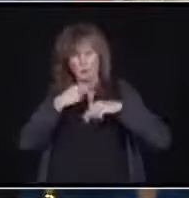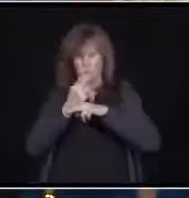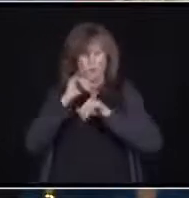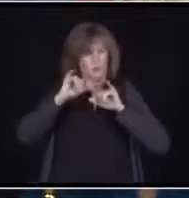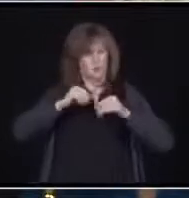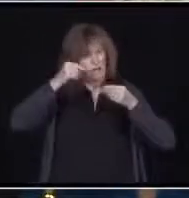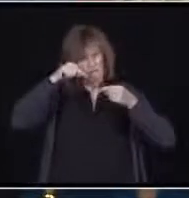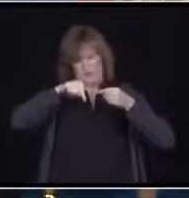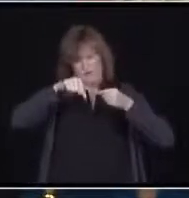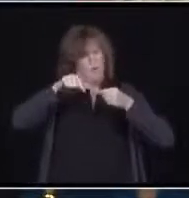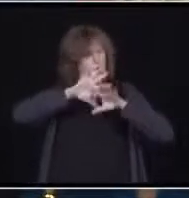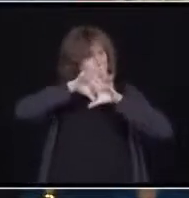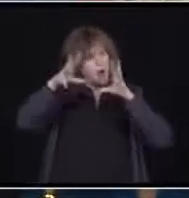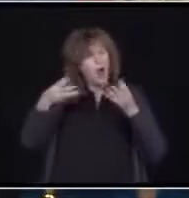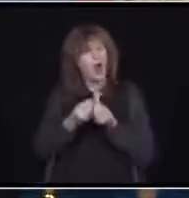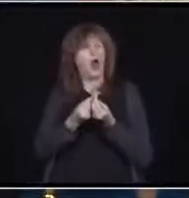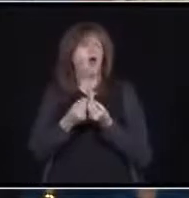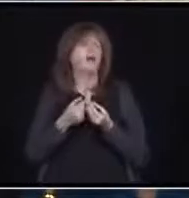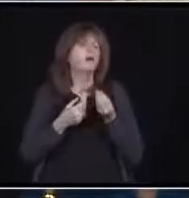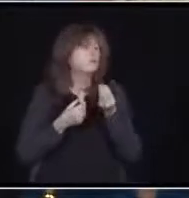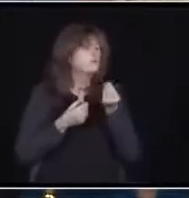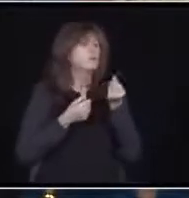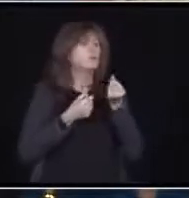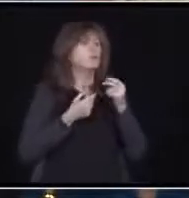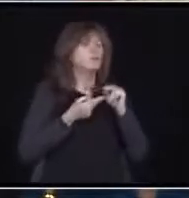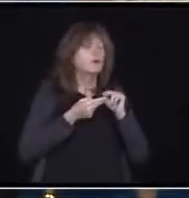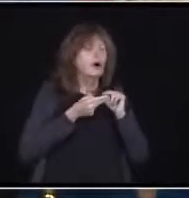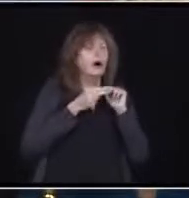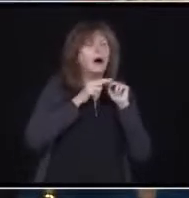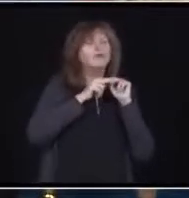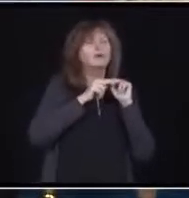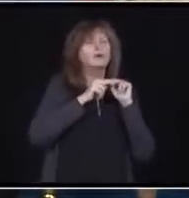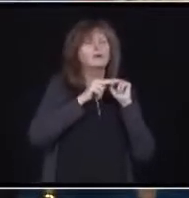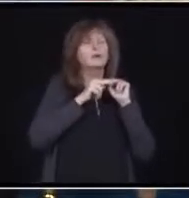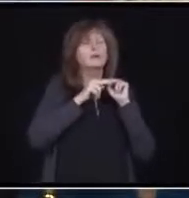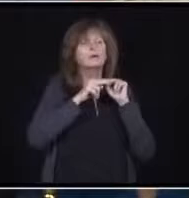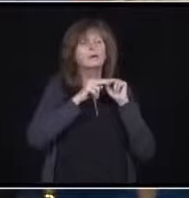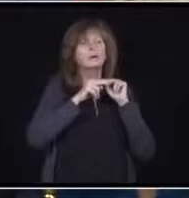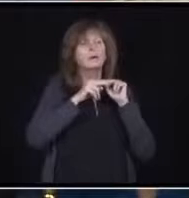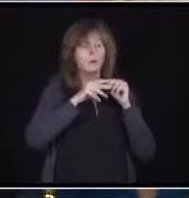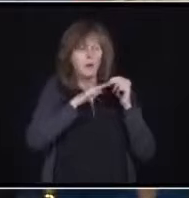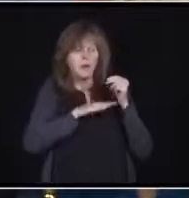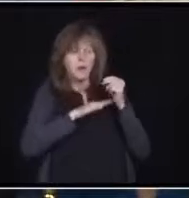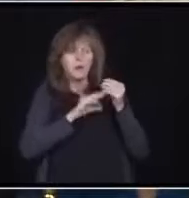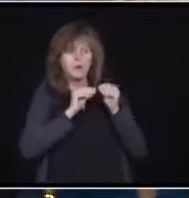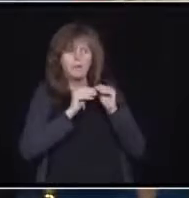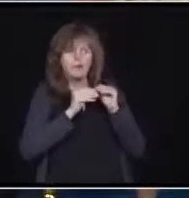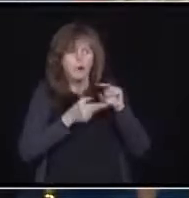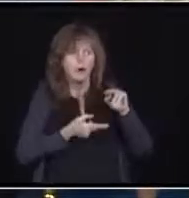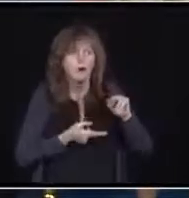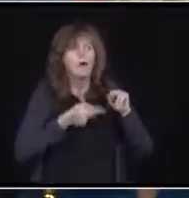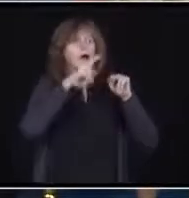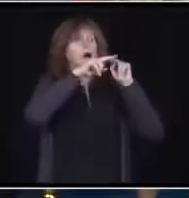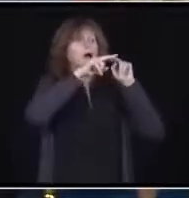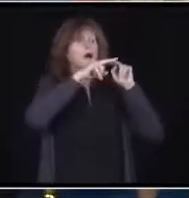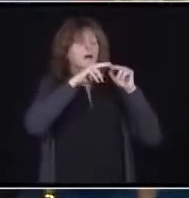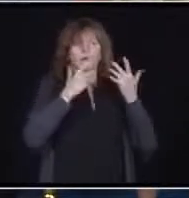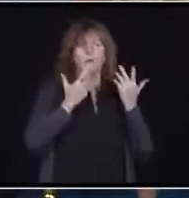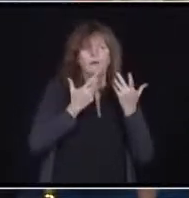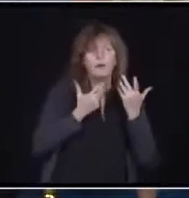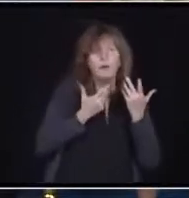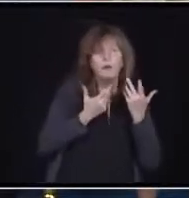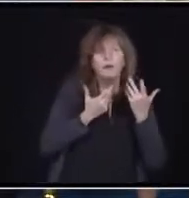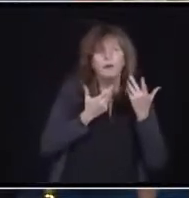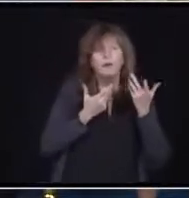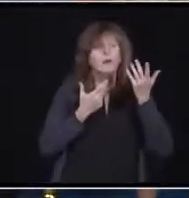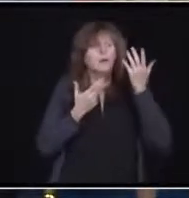may get a few cases increase and all of a sudden you go from low to very high for a few days, not because you have a massive increase in numbers, but they're enough to bump your